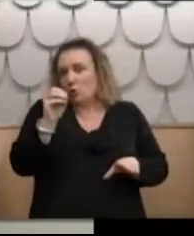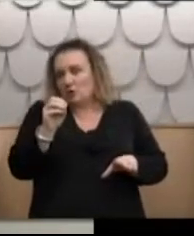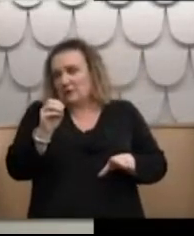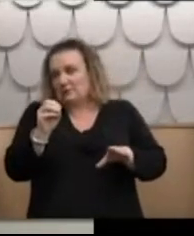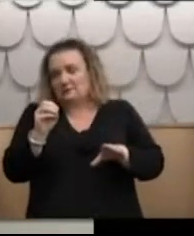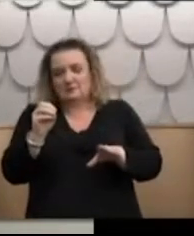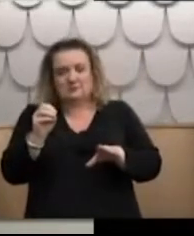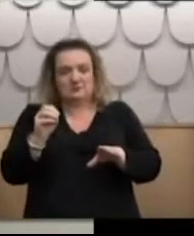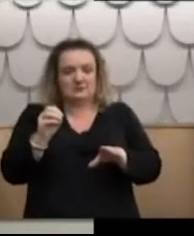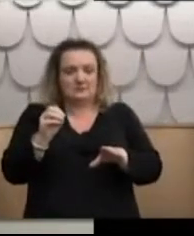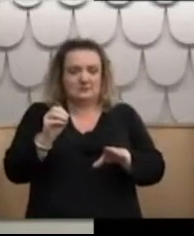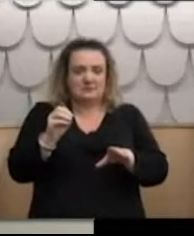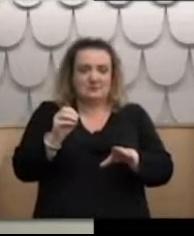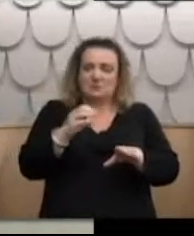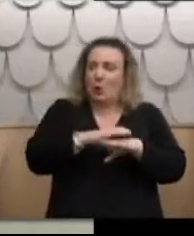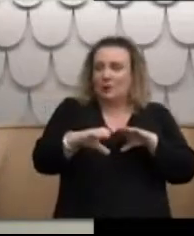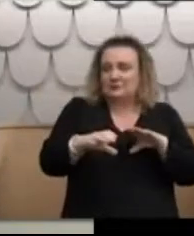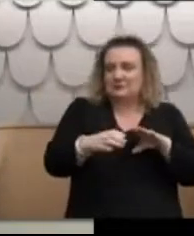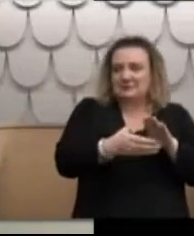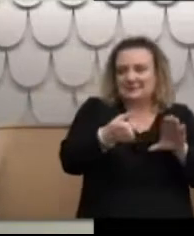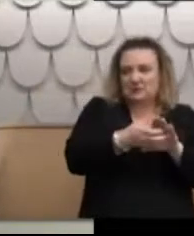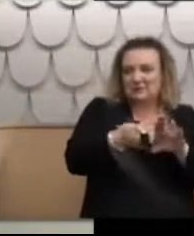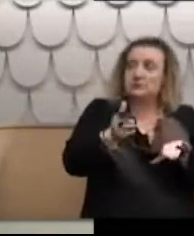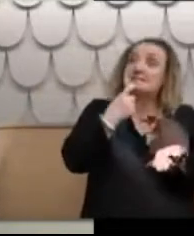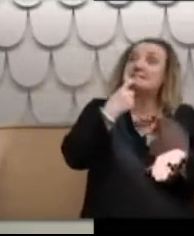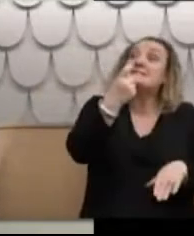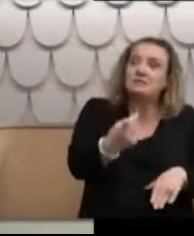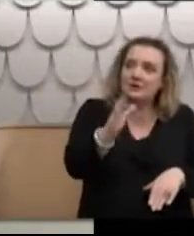Nothing ever too serious, but still getting into trouble.